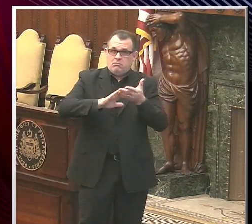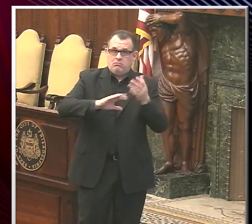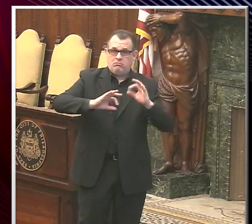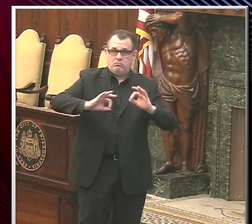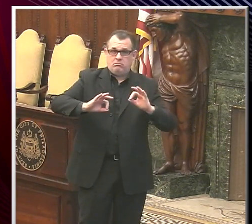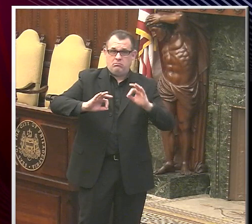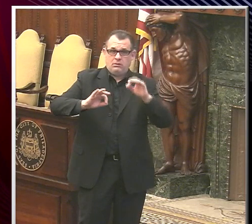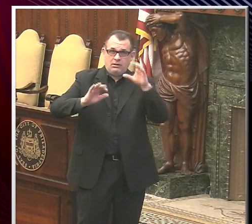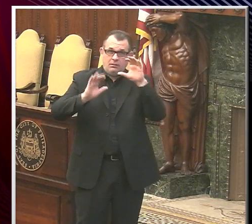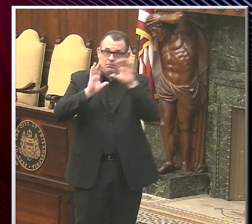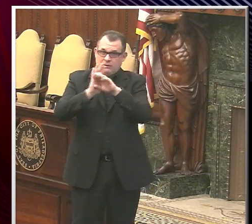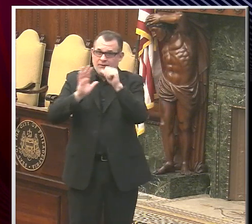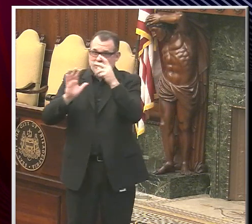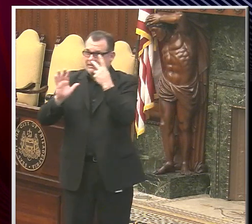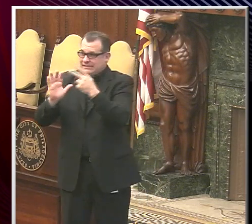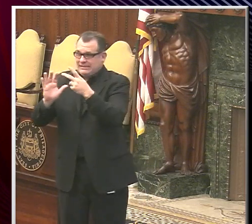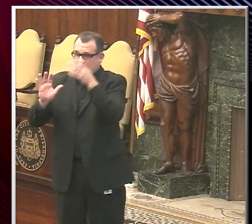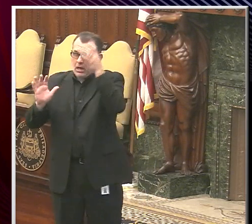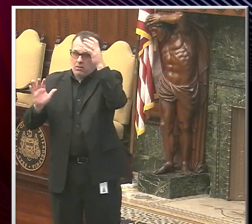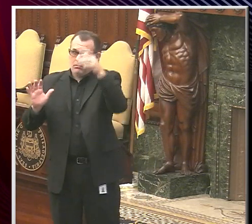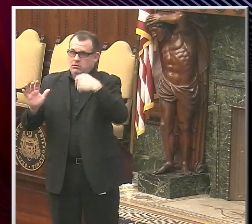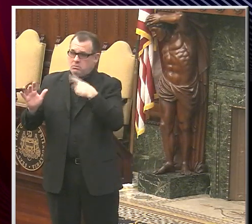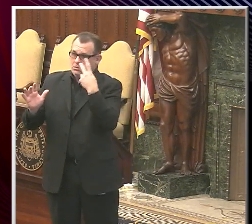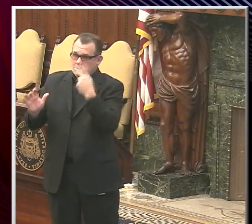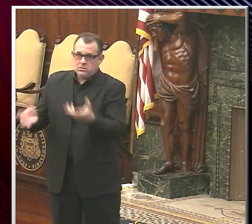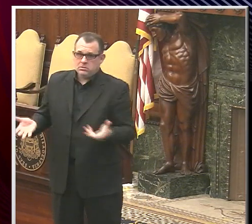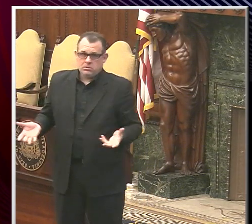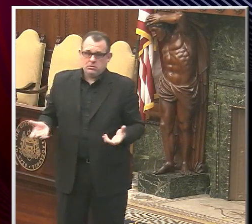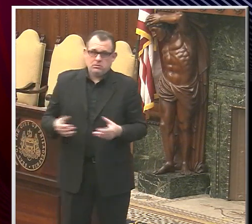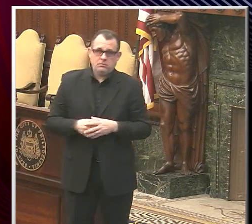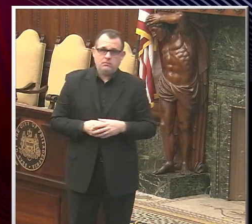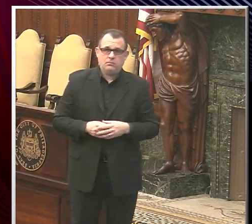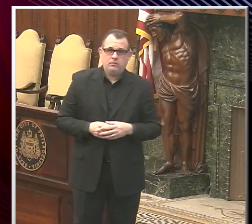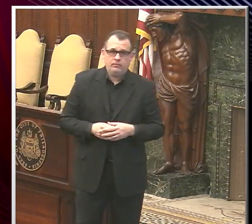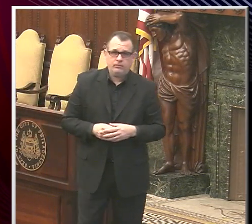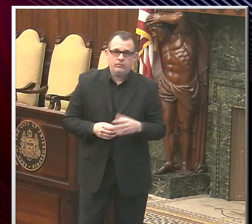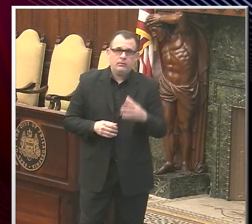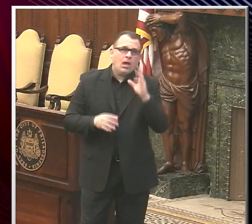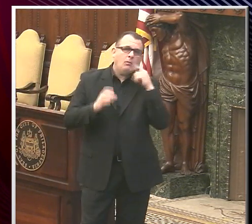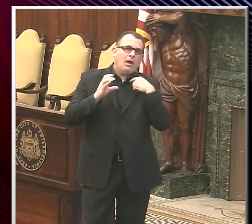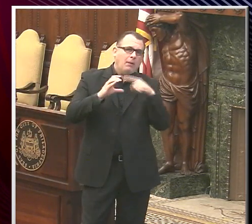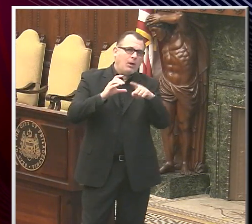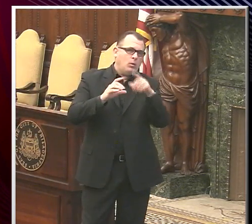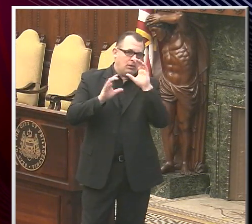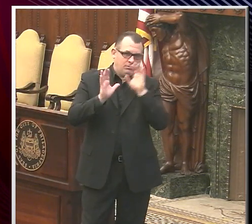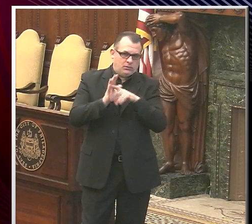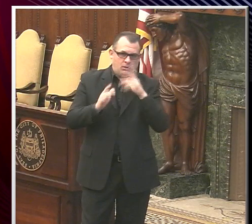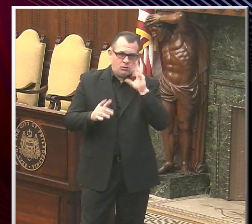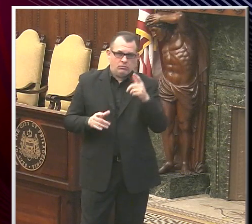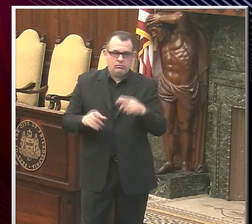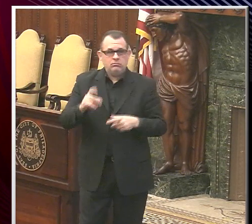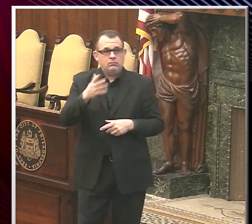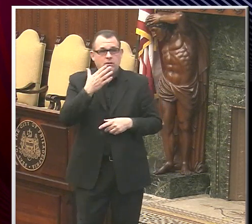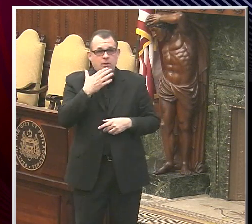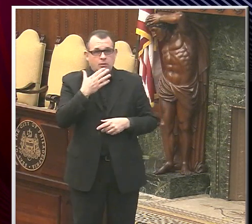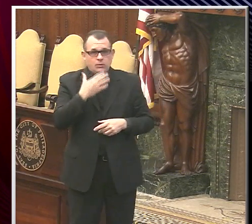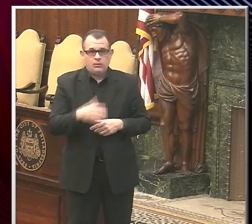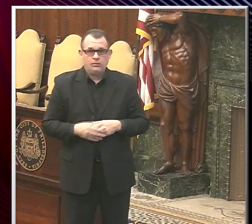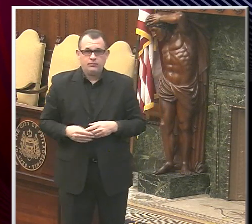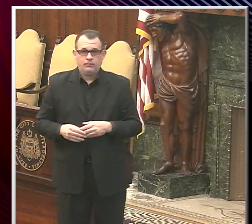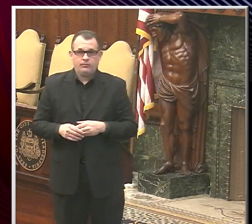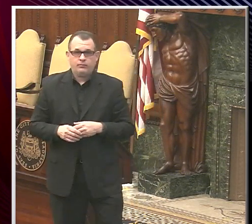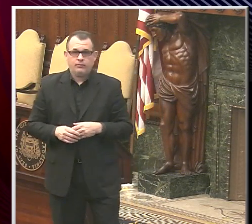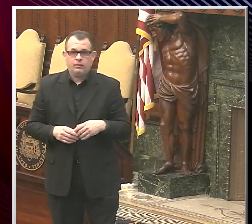the general concept makes a lot of sense to me. Thank you. I'm emailing you to the photo. Great. Thank you, Johan. Let's go to Claudia